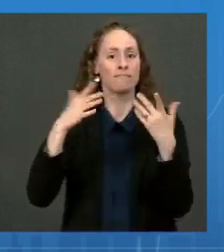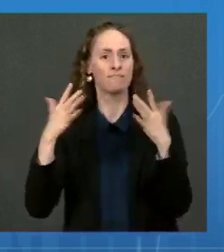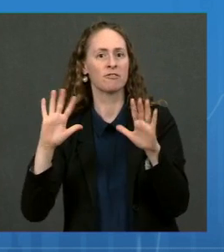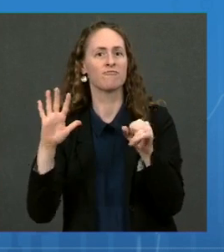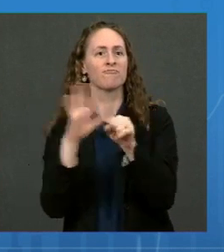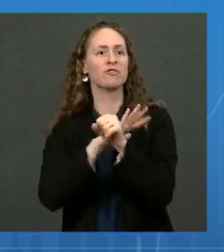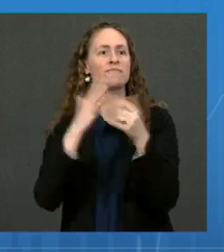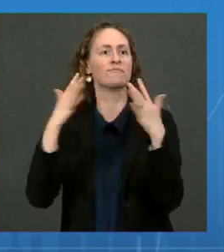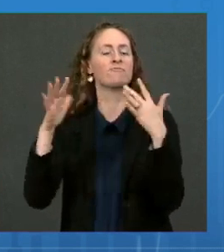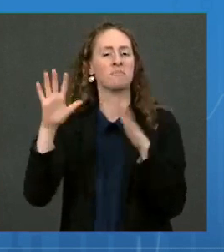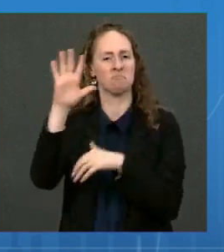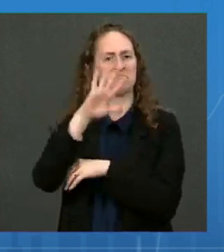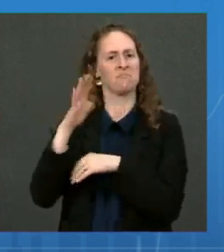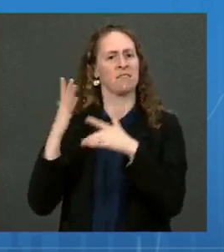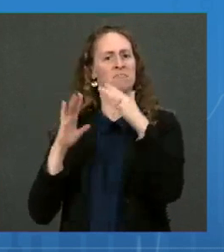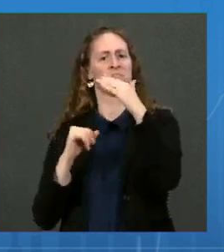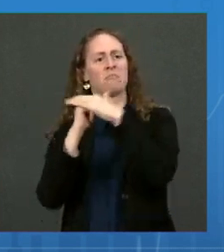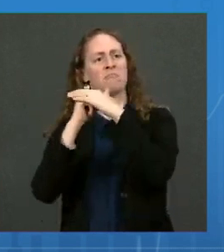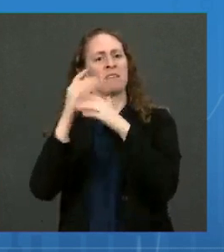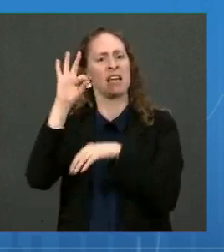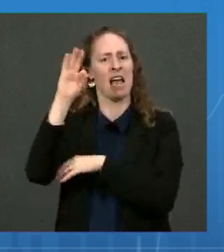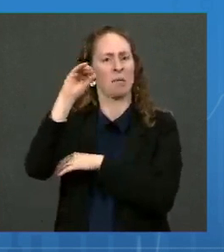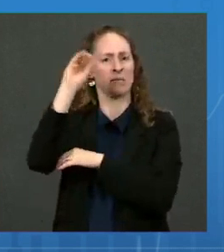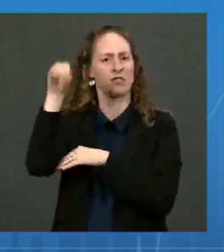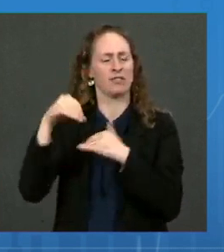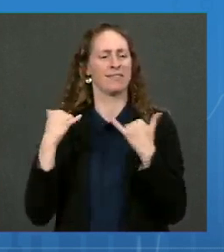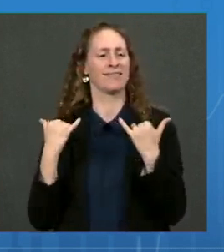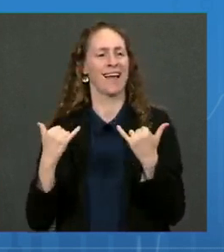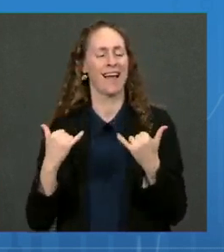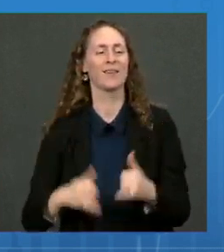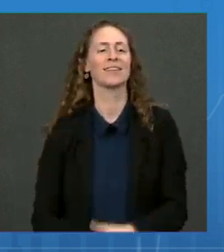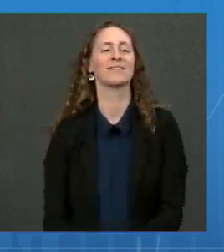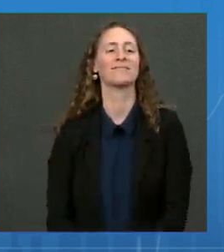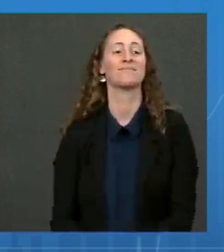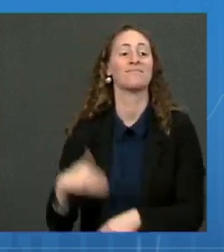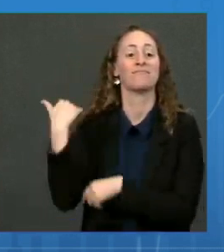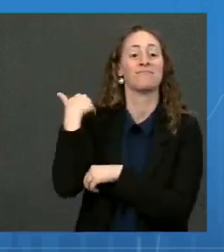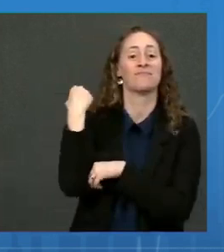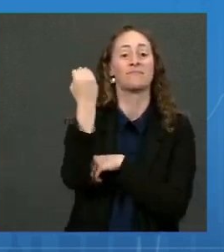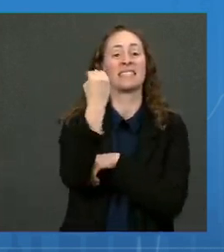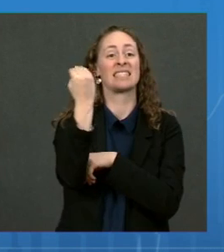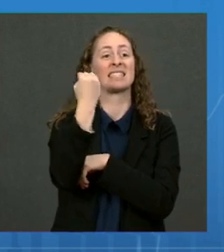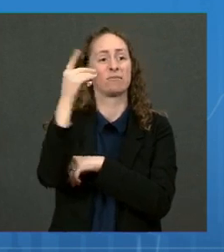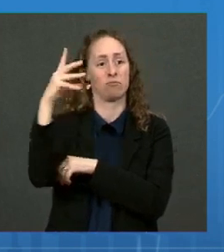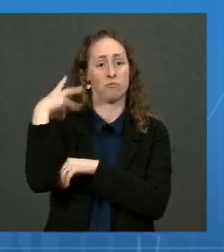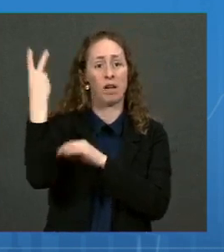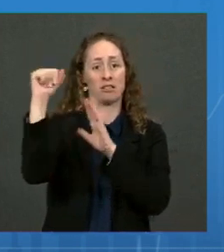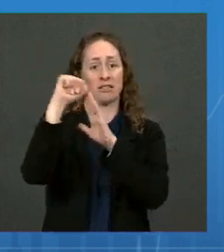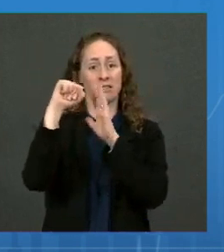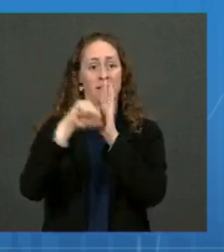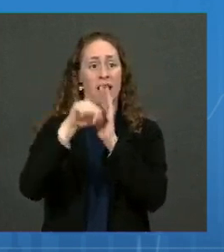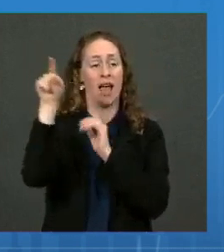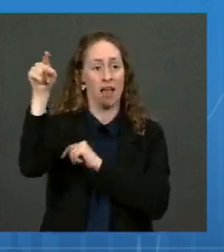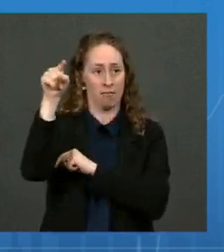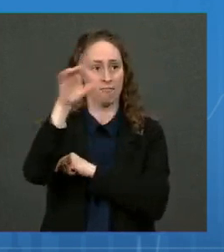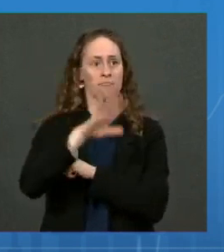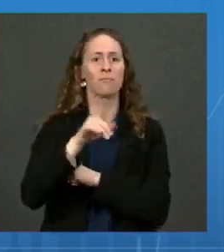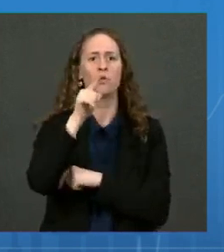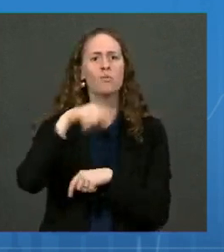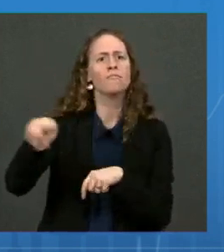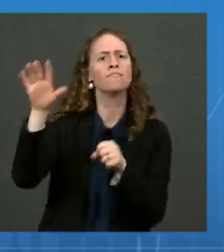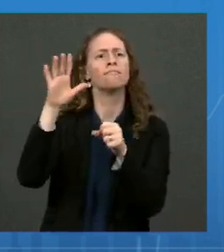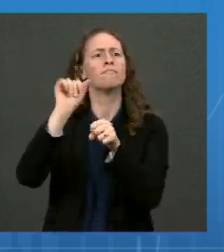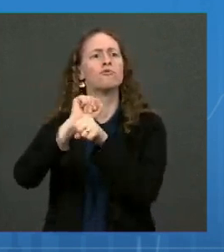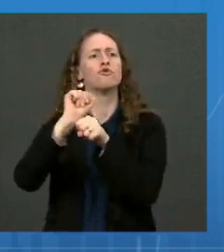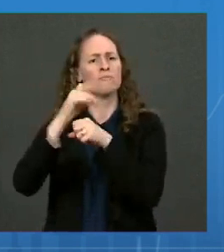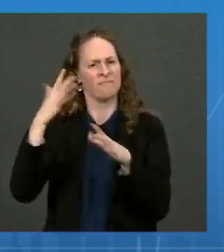On Monday, Washington state announced that more than 90 percent of state employees are now fully vaccinated. That's up from